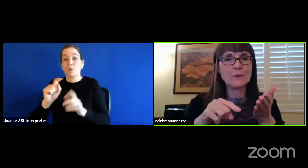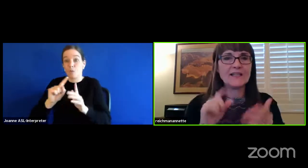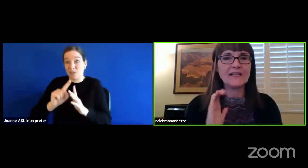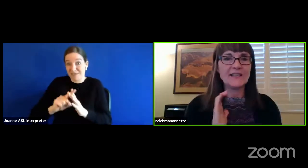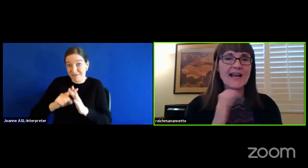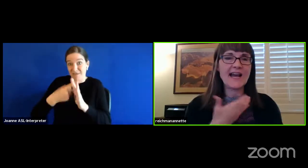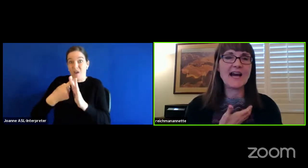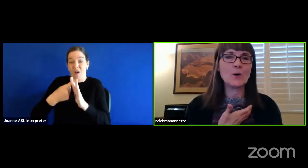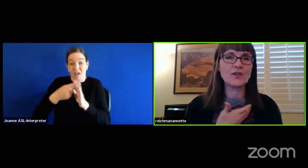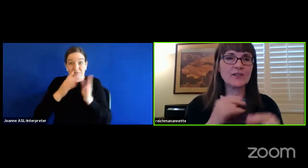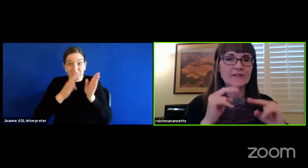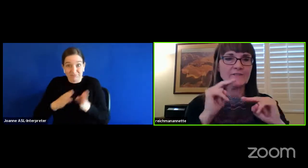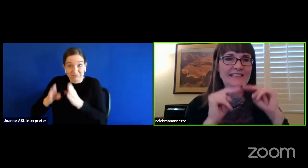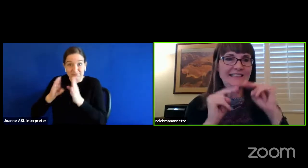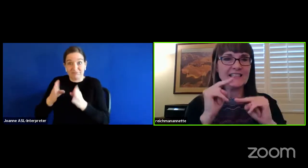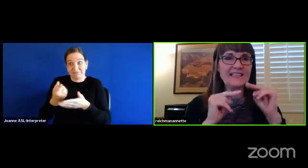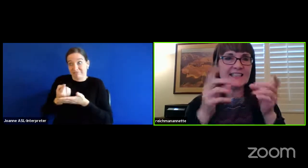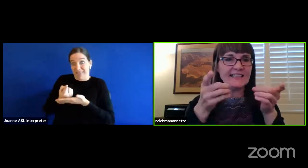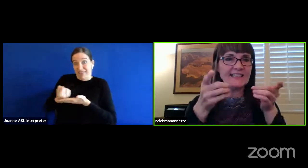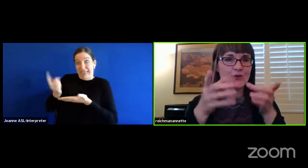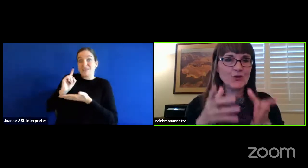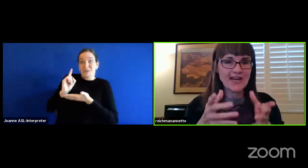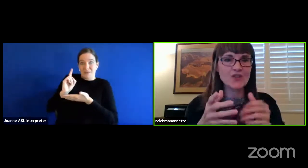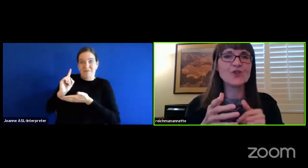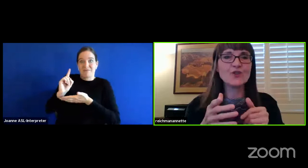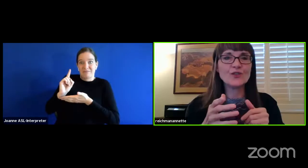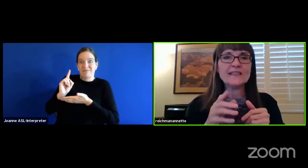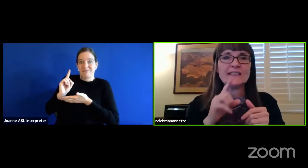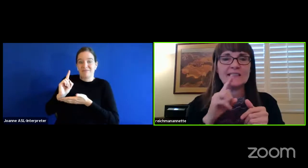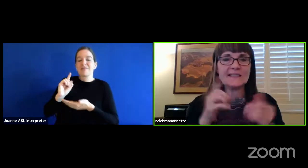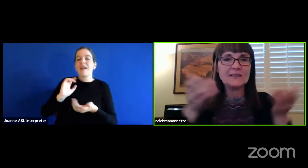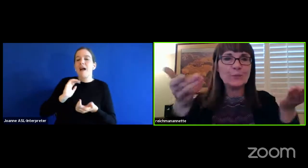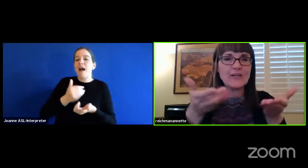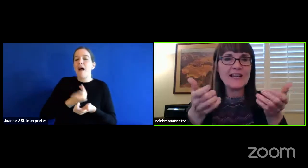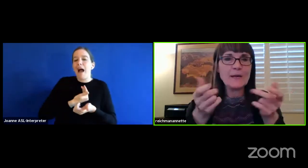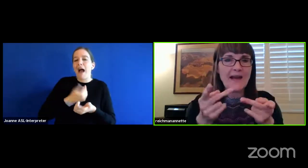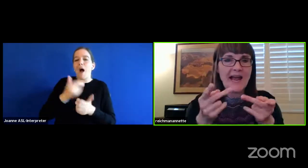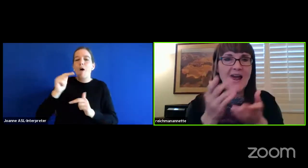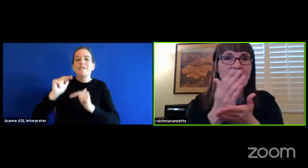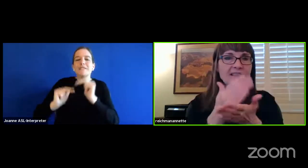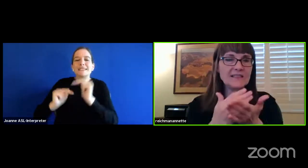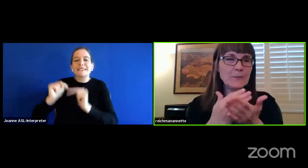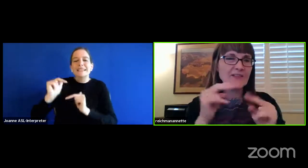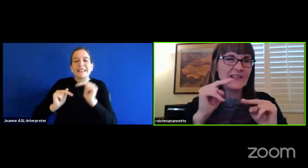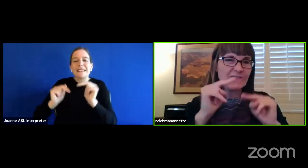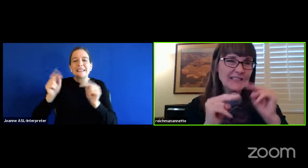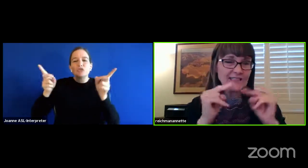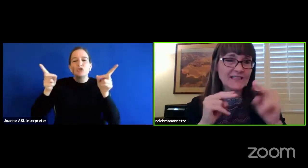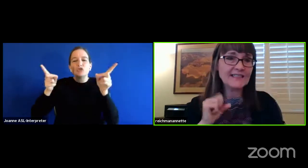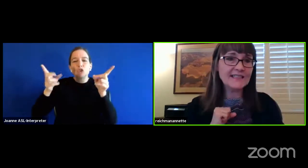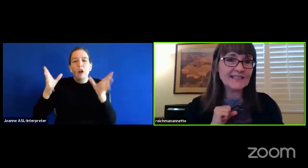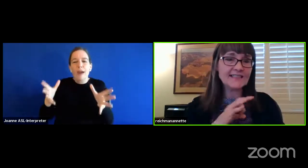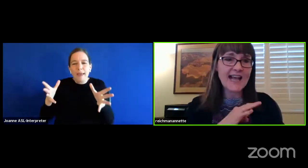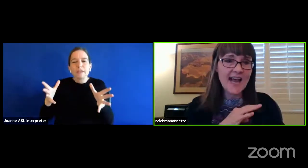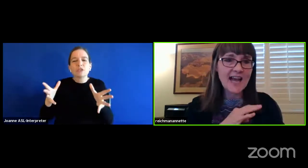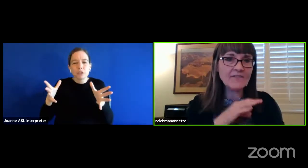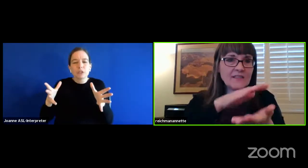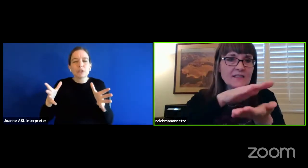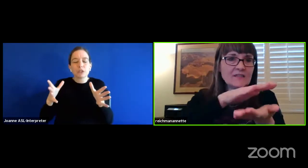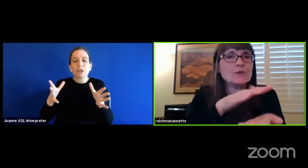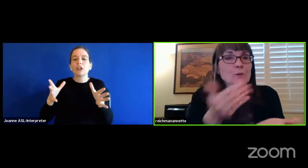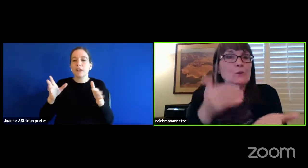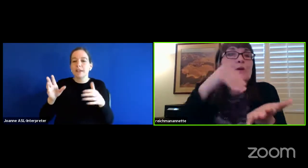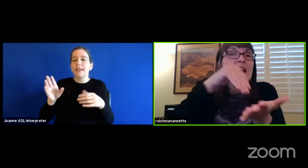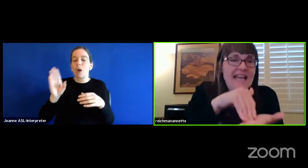Next week, our facilities director is bringing back some of the facility staff